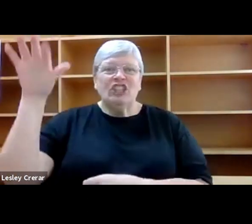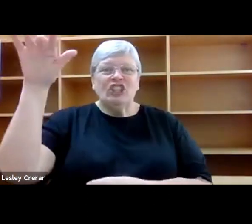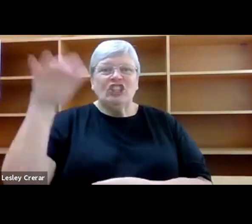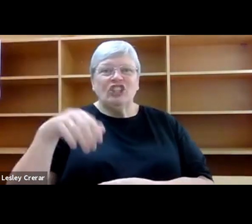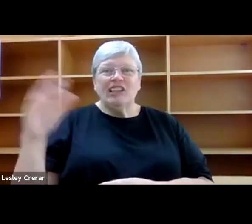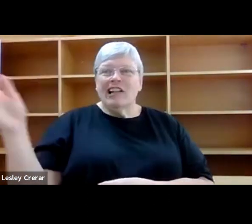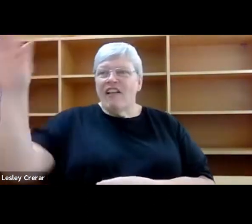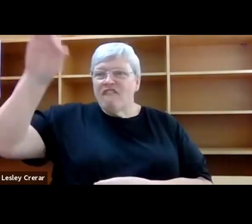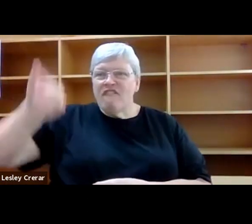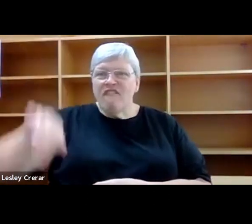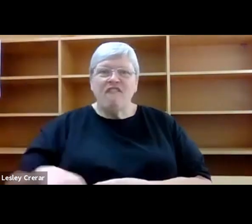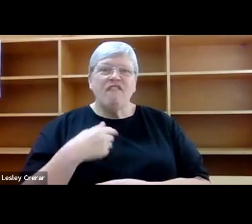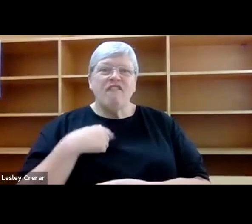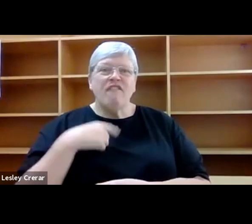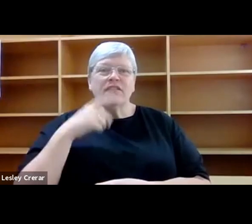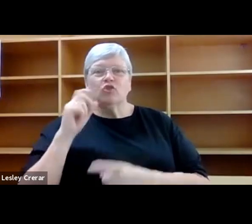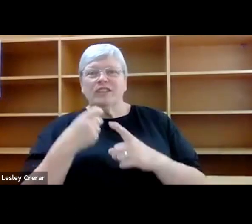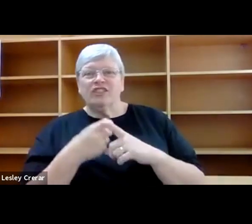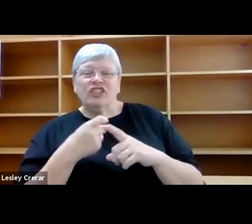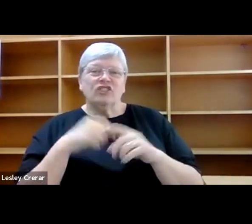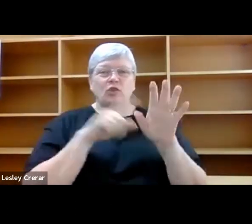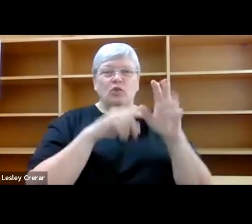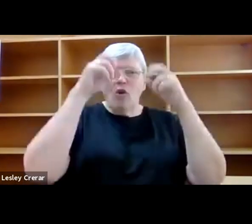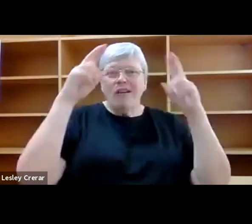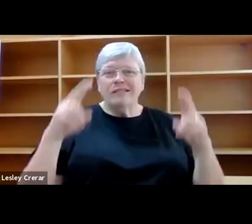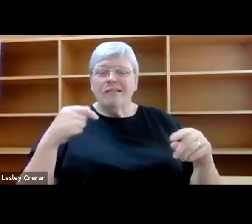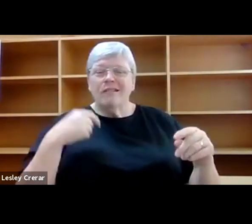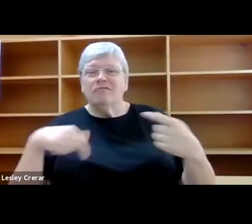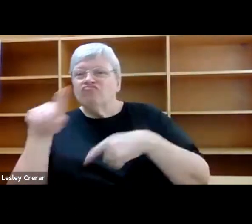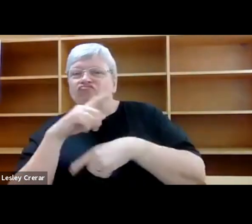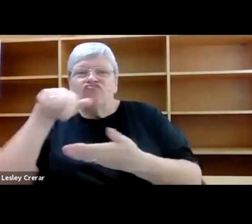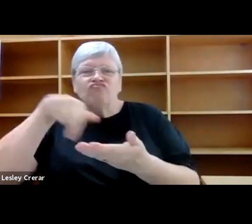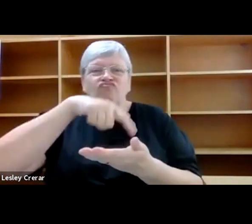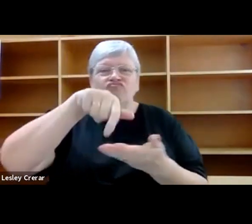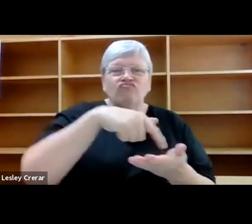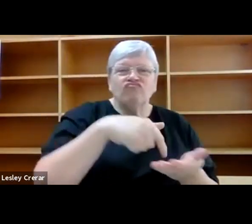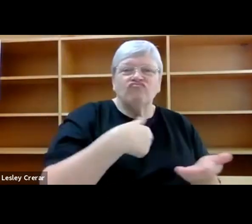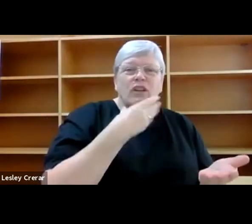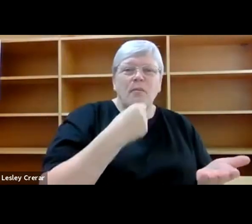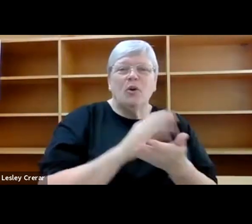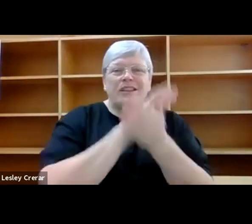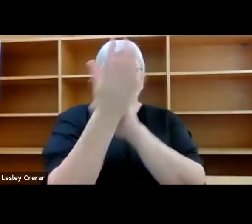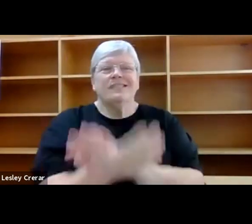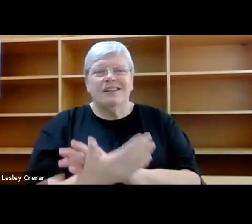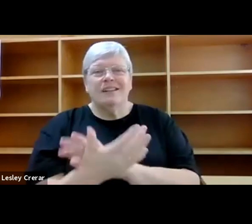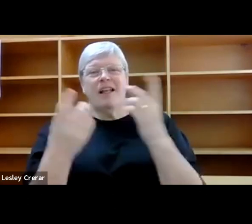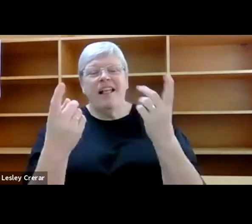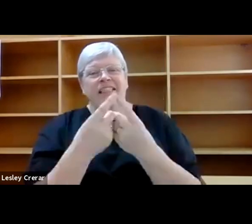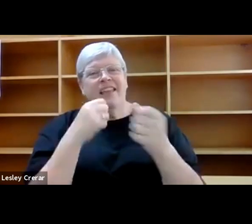hostel and the nesting skewers that the boys disturbed, the thing I best remember is the light.